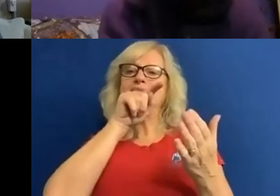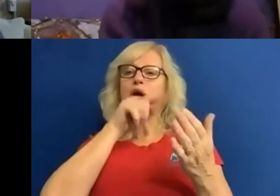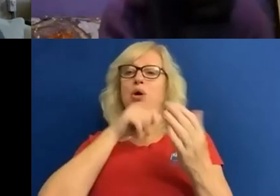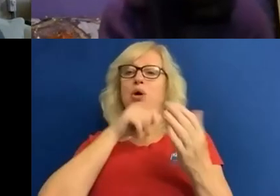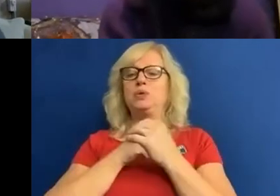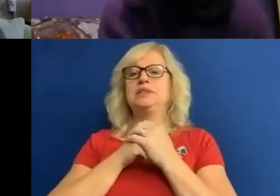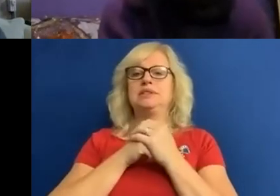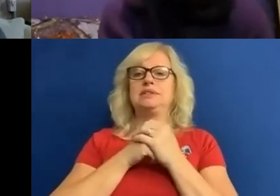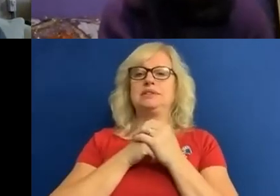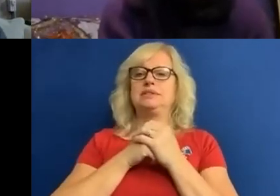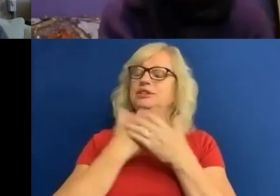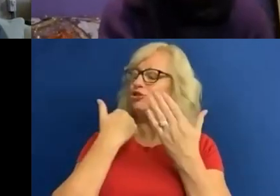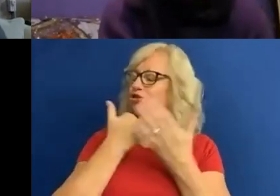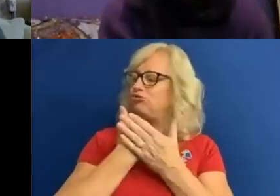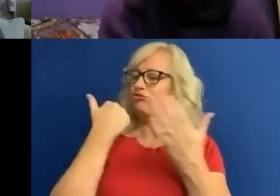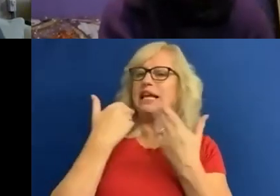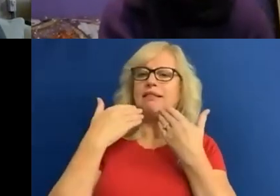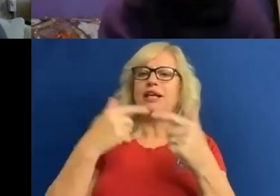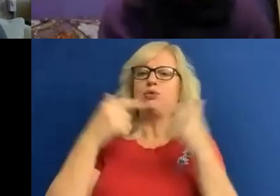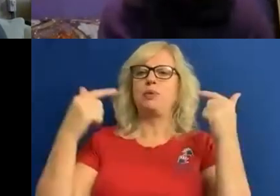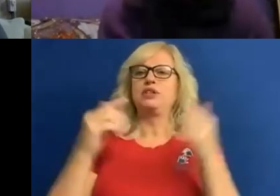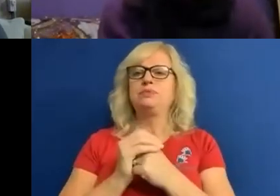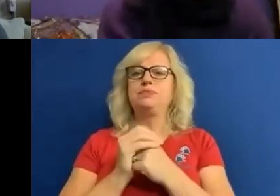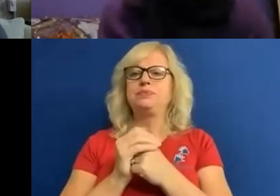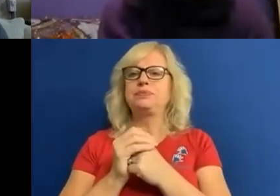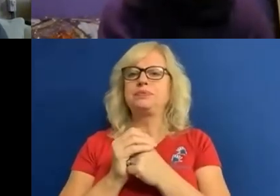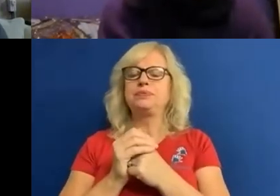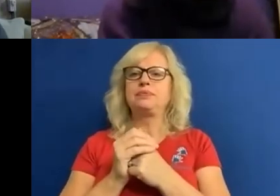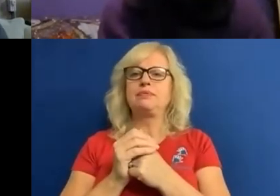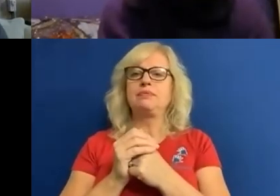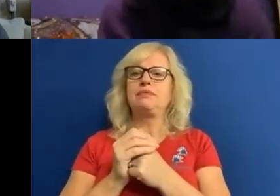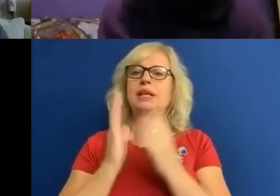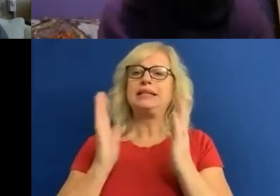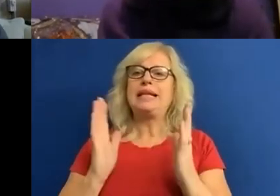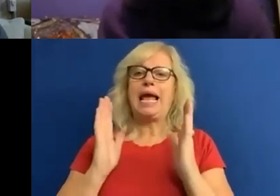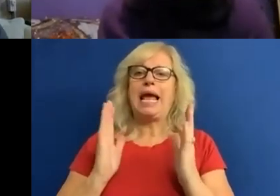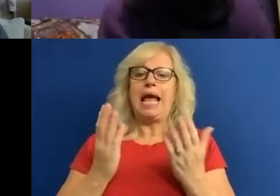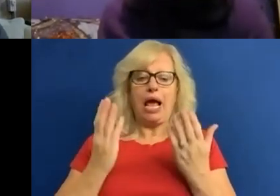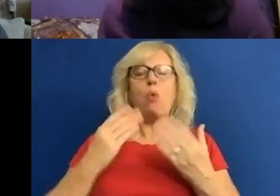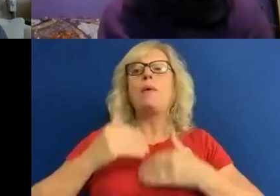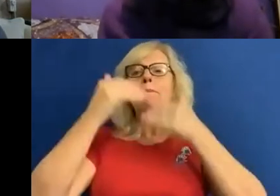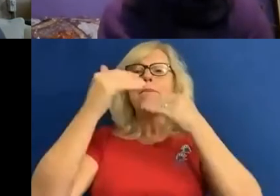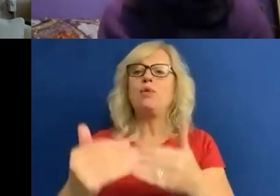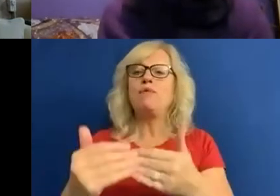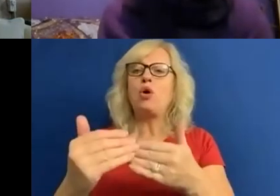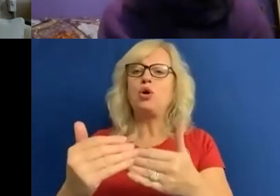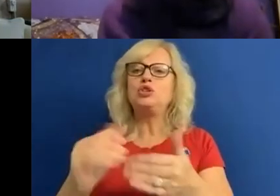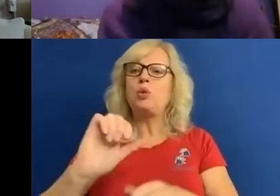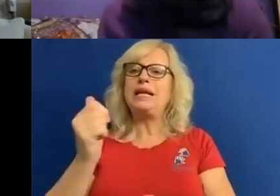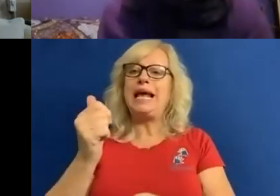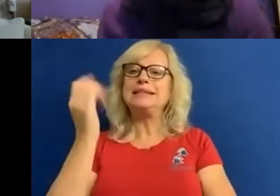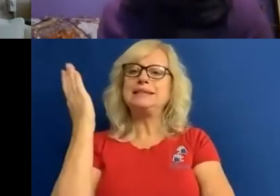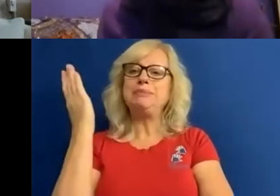as you said that'd be great. Thank you very much. I'm going to go move on now to our next speaker